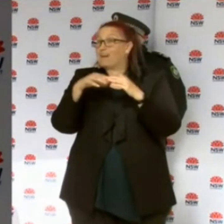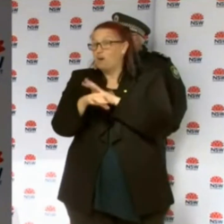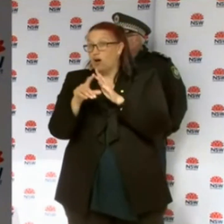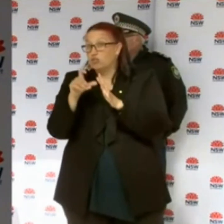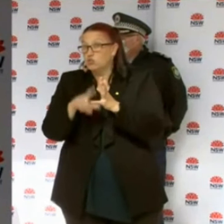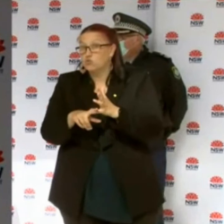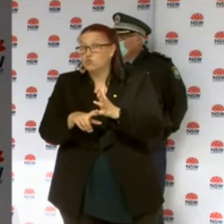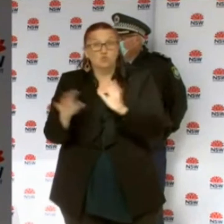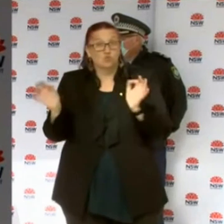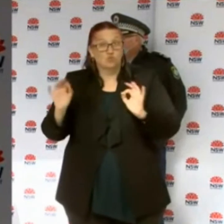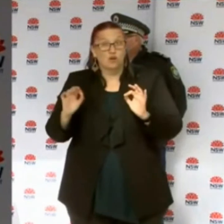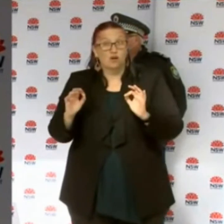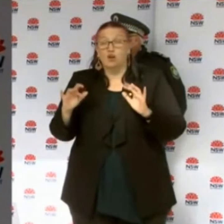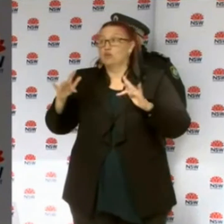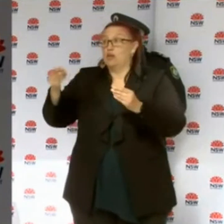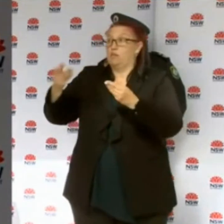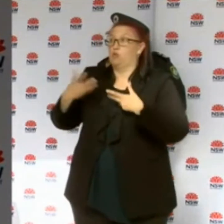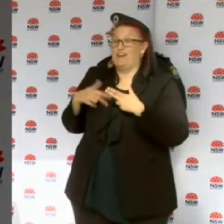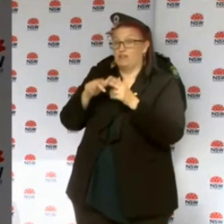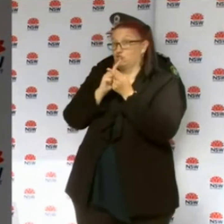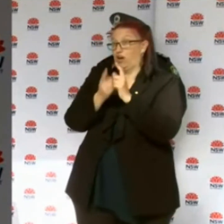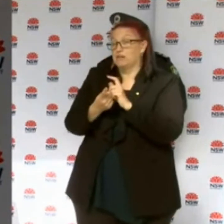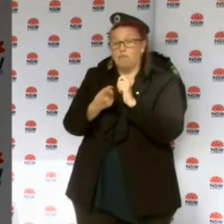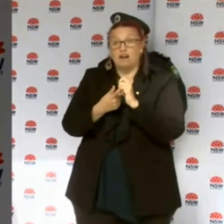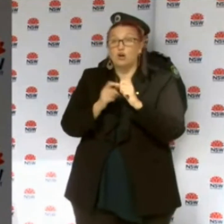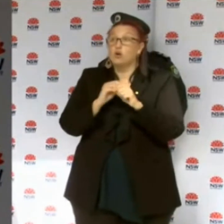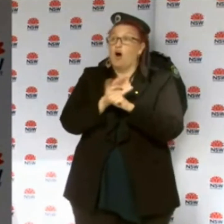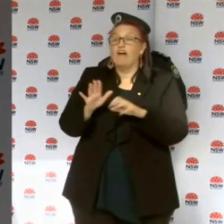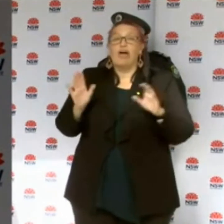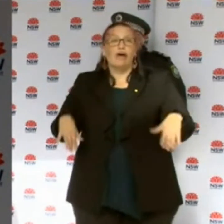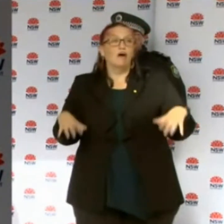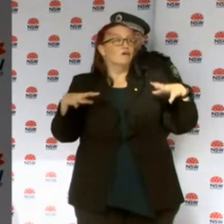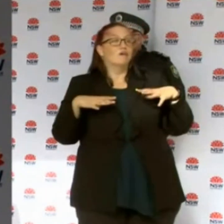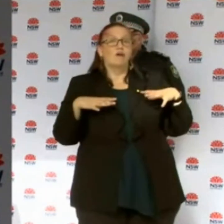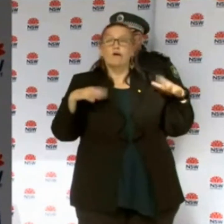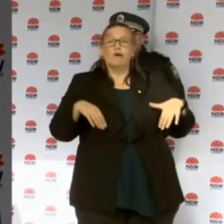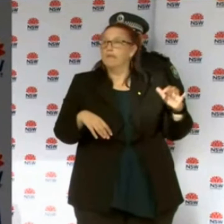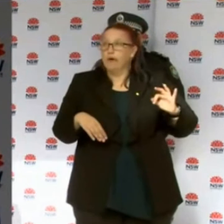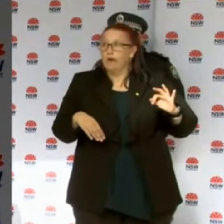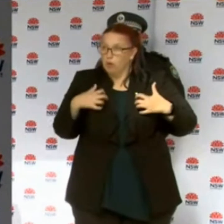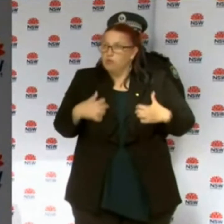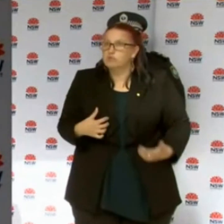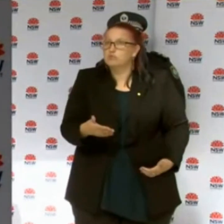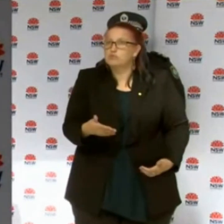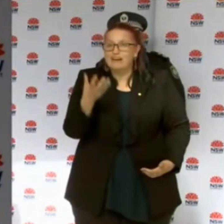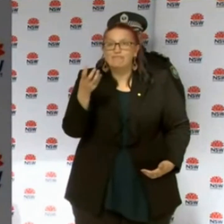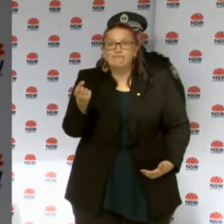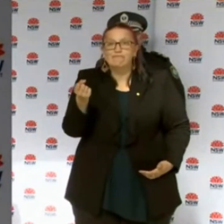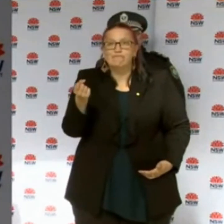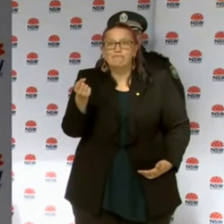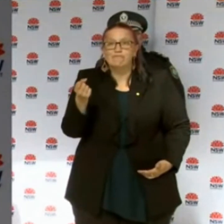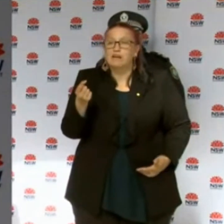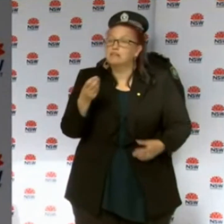opportunity today to be updated. But we need to take COVID seriously. For many, can be a mild illness.